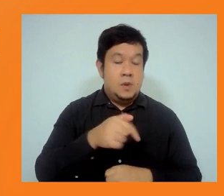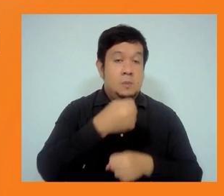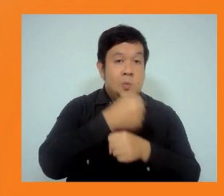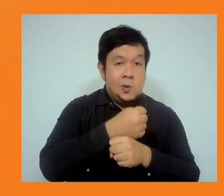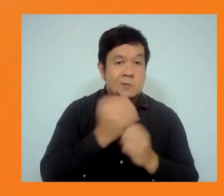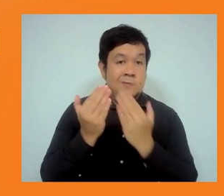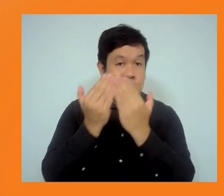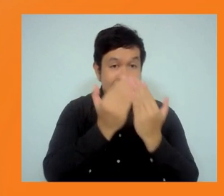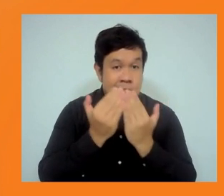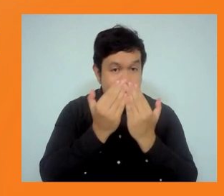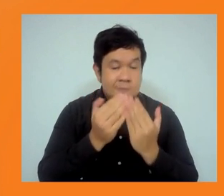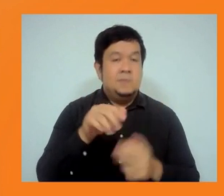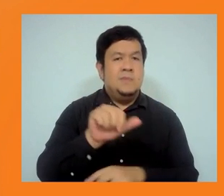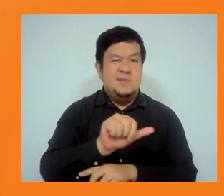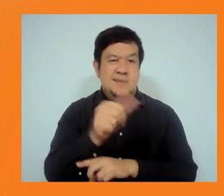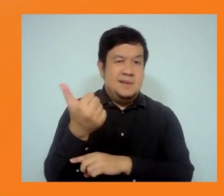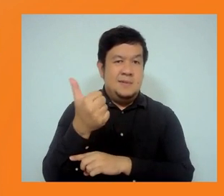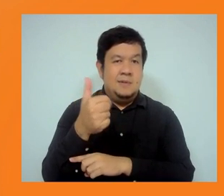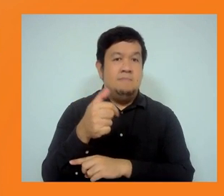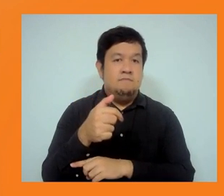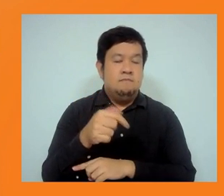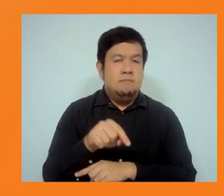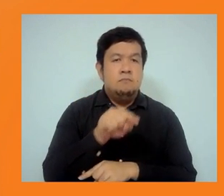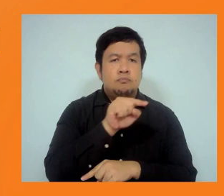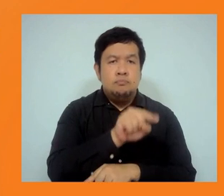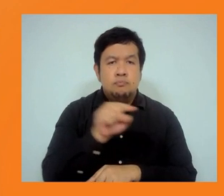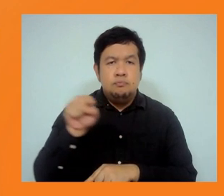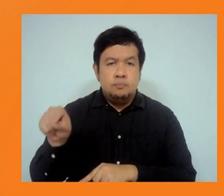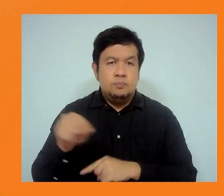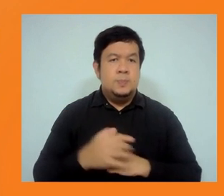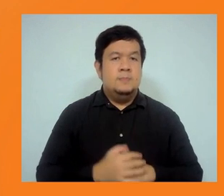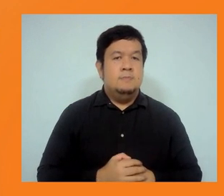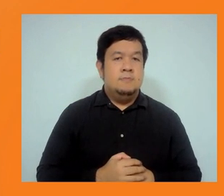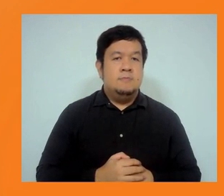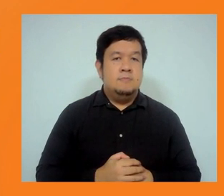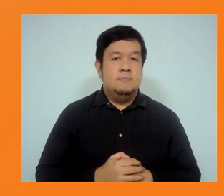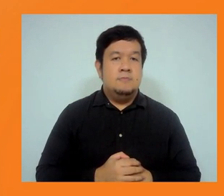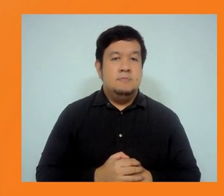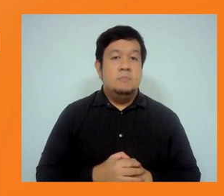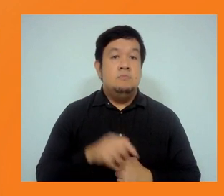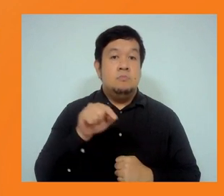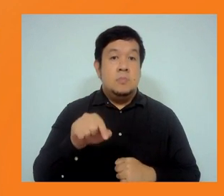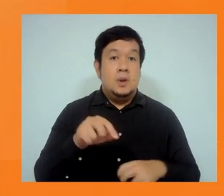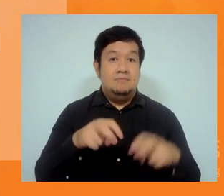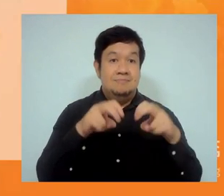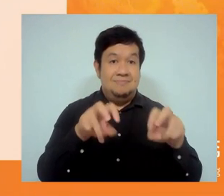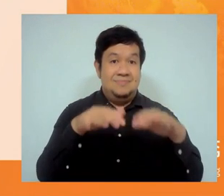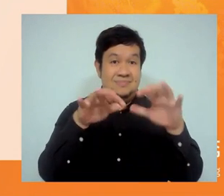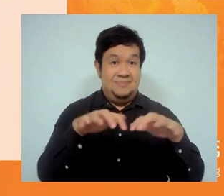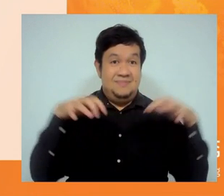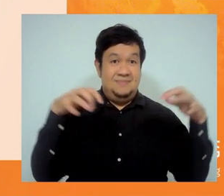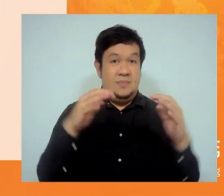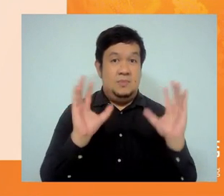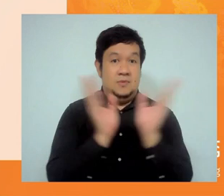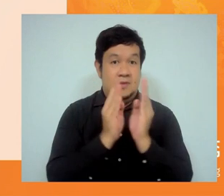safeguards implementation and operations. This session will also be using the Pigeonhole Live for the Q&A session, which I